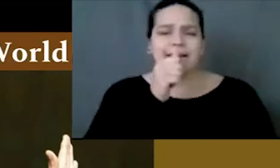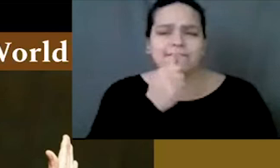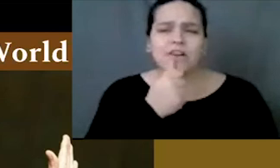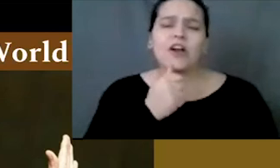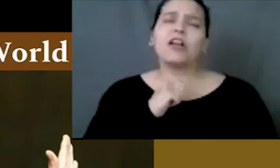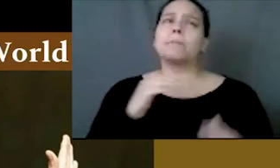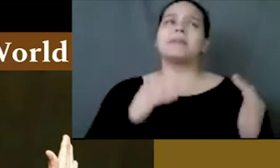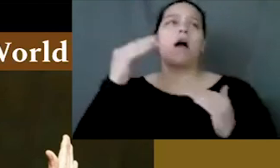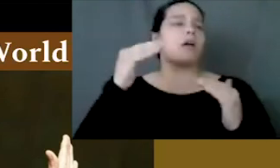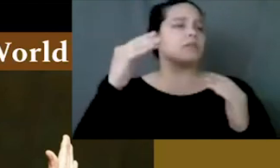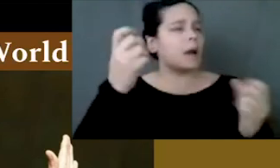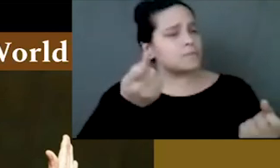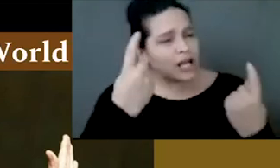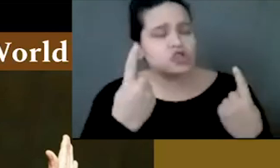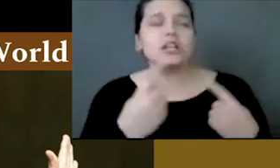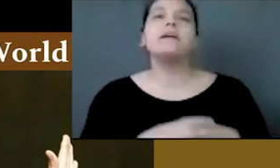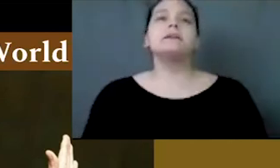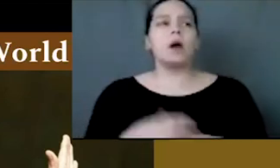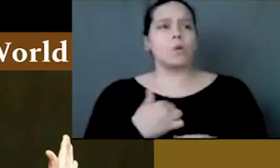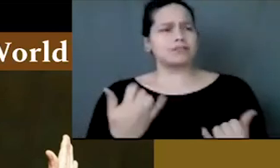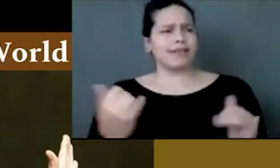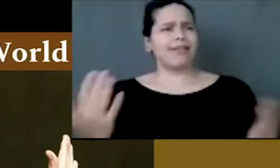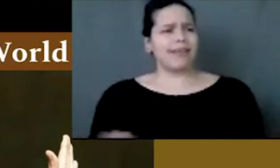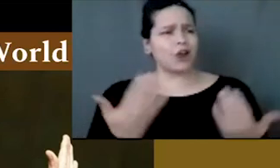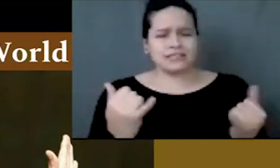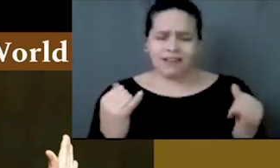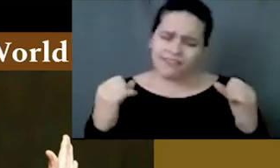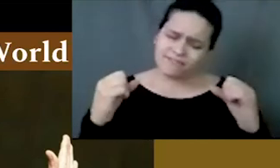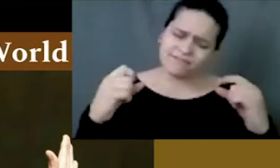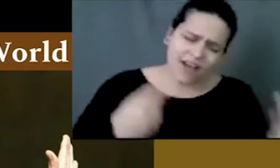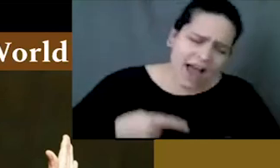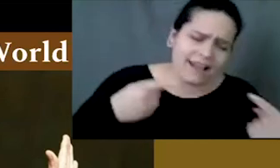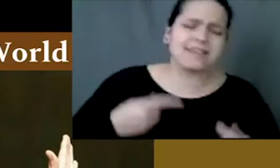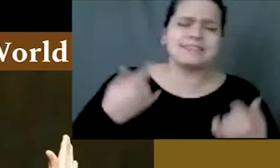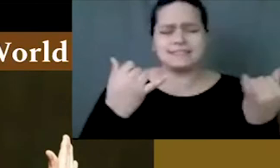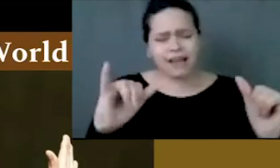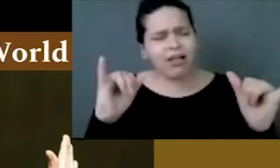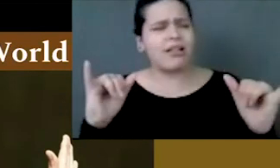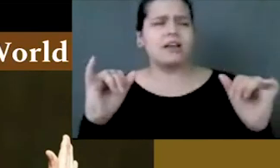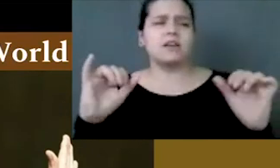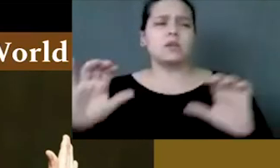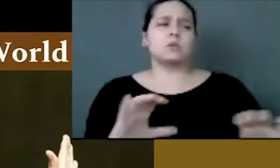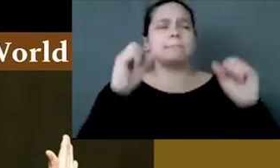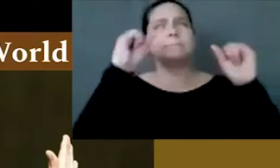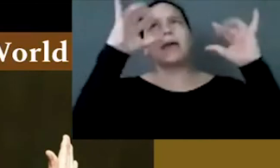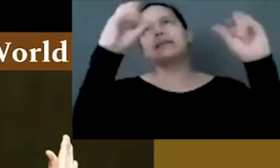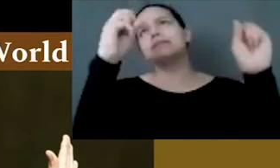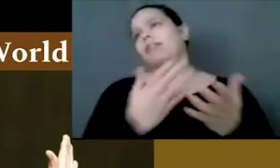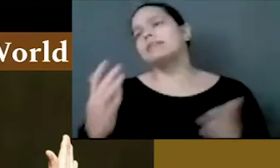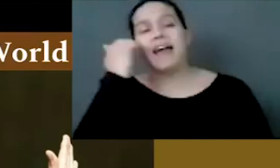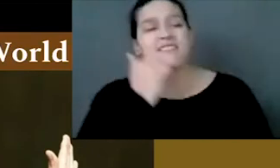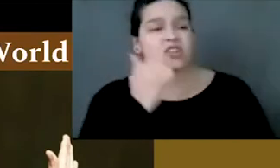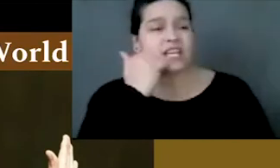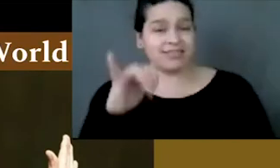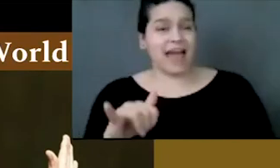and have suffered horrors that are beyond comprehension, but we're still here and we're still fighting and we're doing amazing